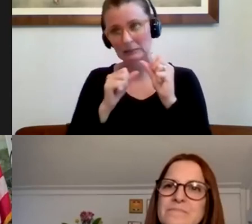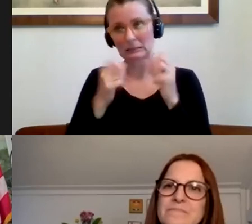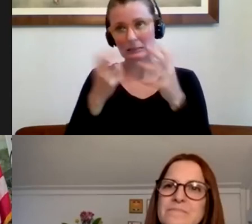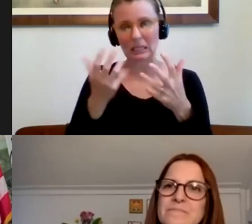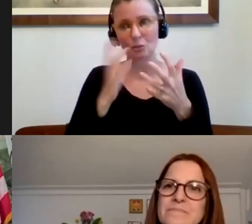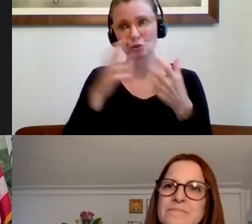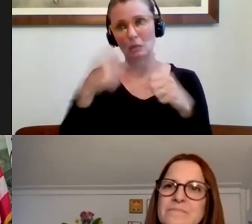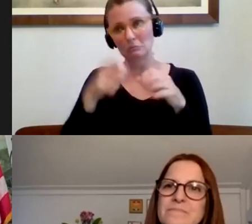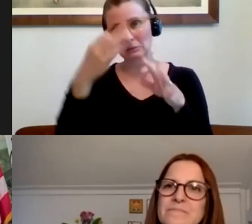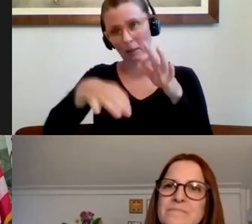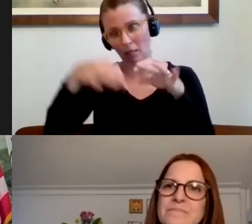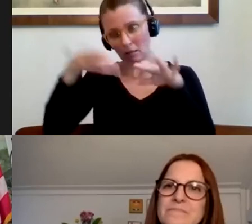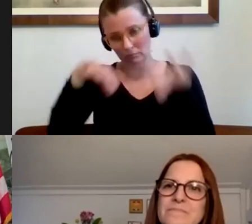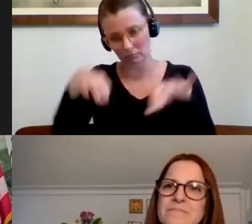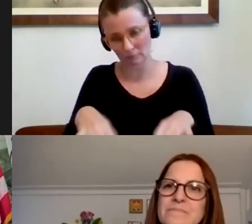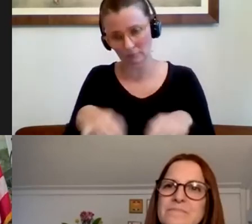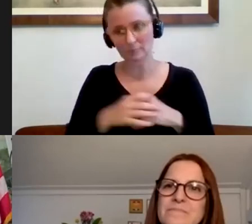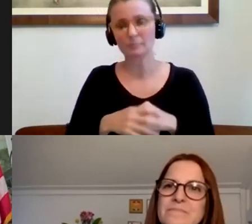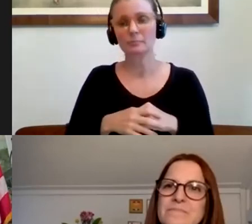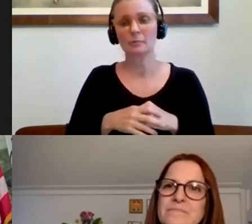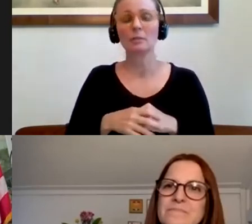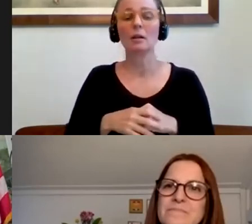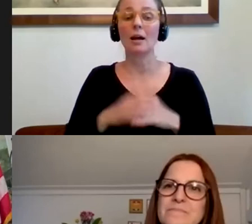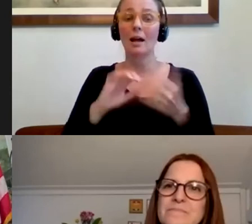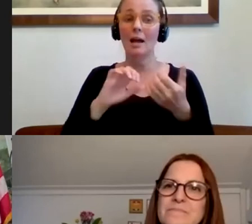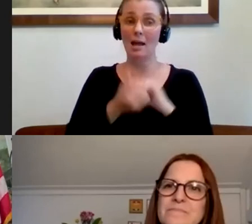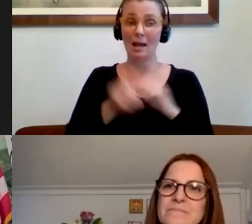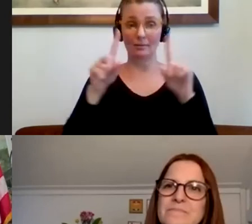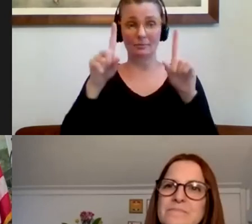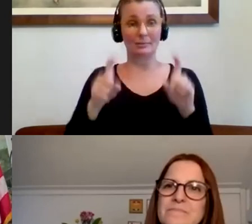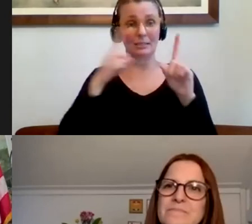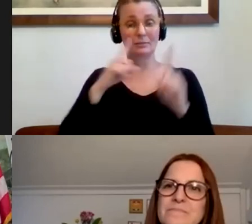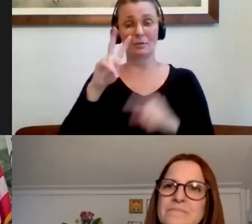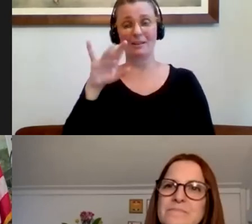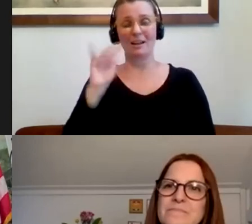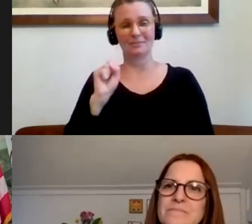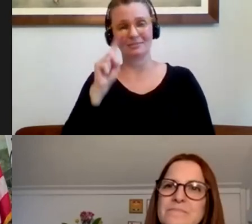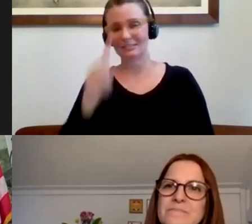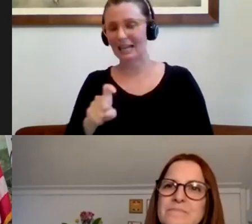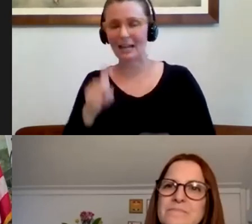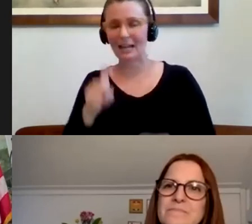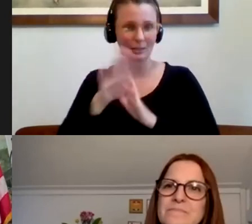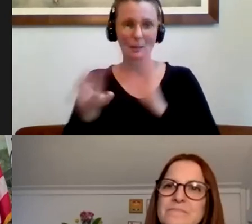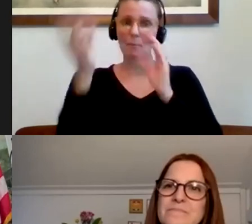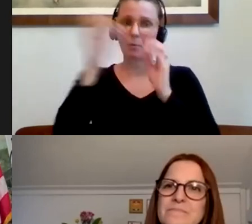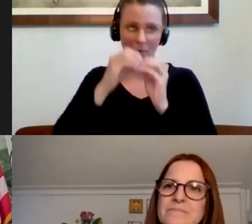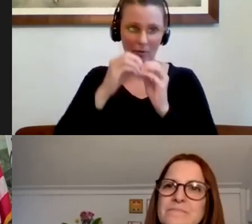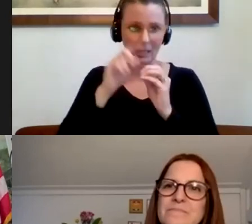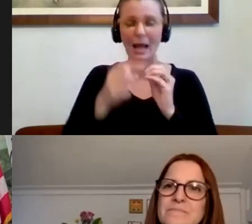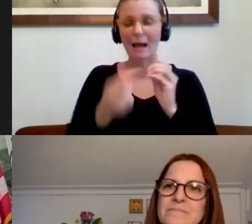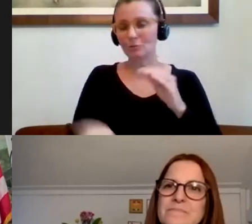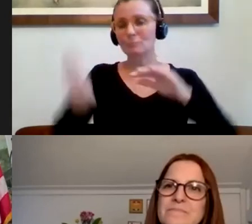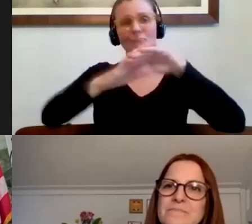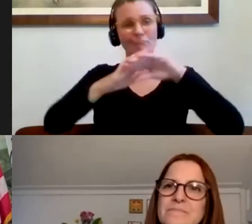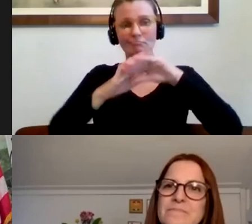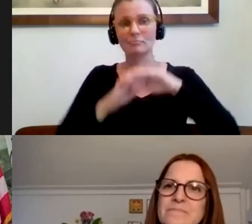we need to expand testing in general because it's important for us to know not only who's sick, but how the disease